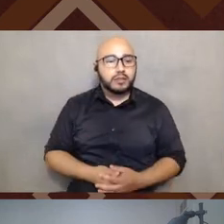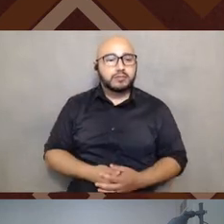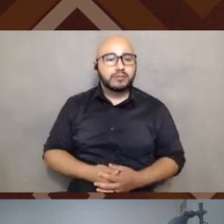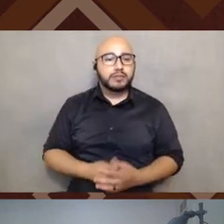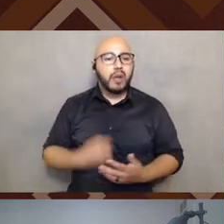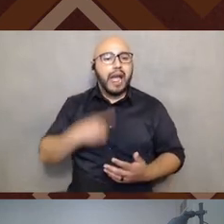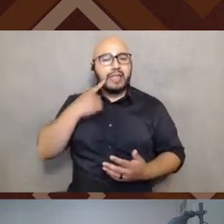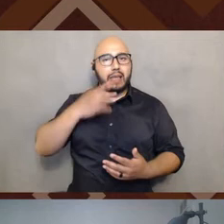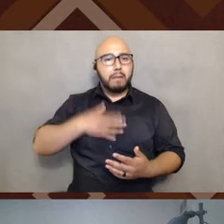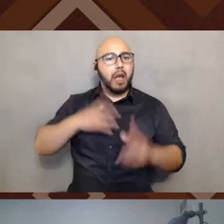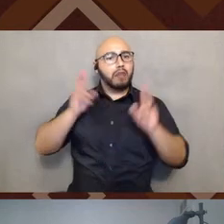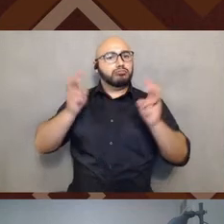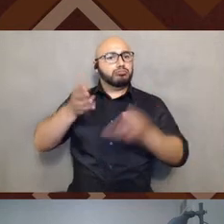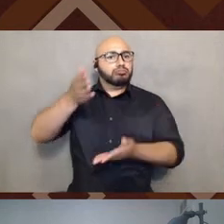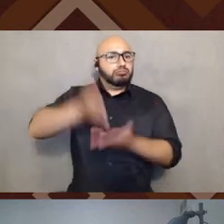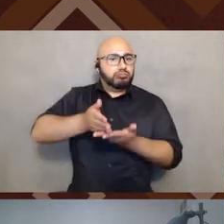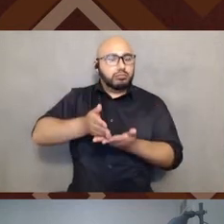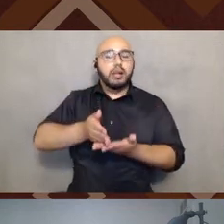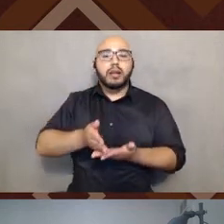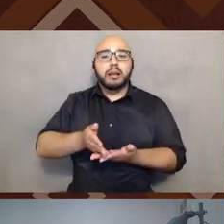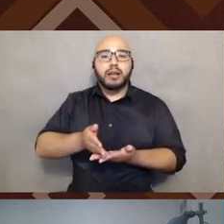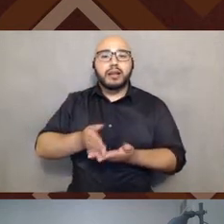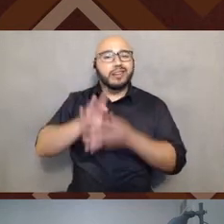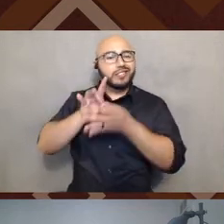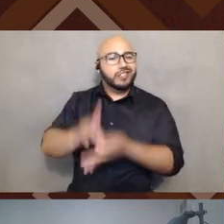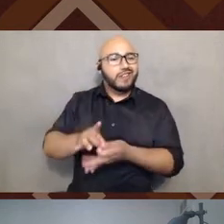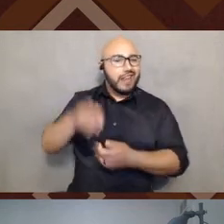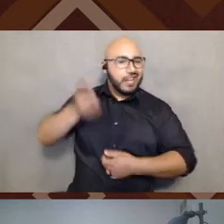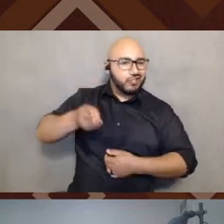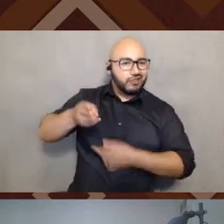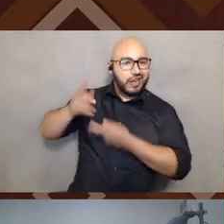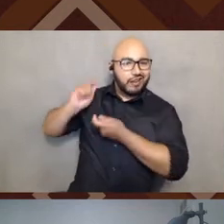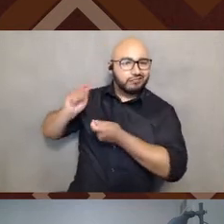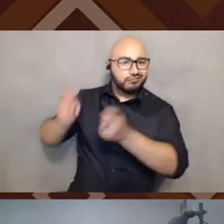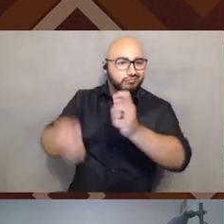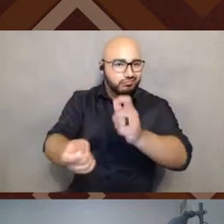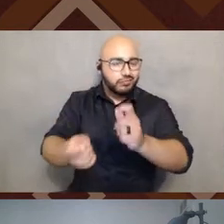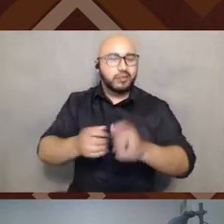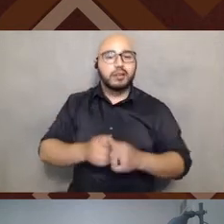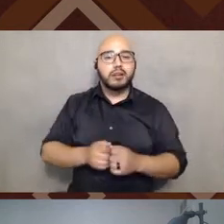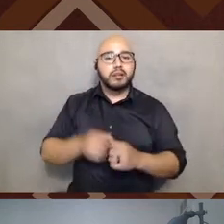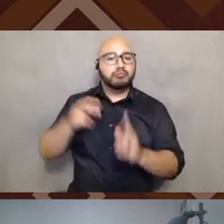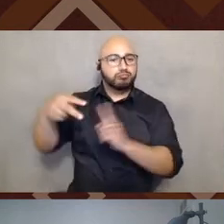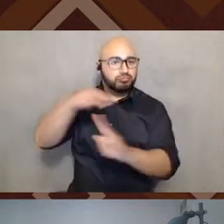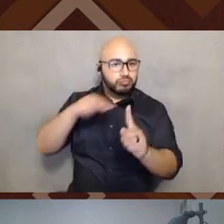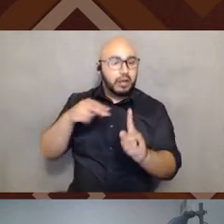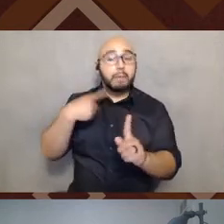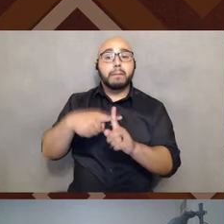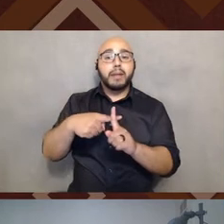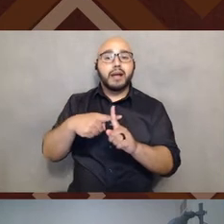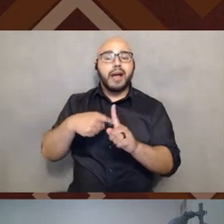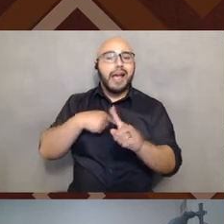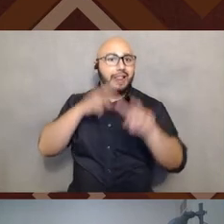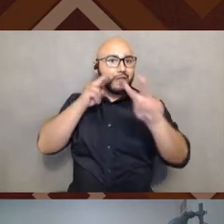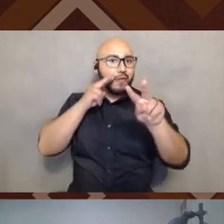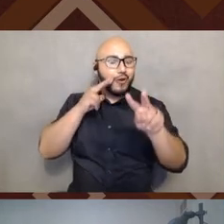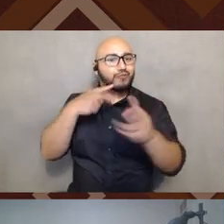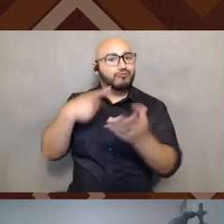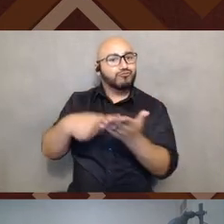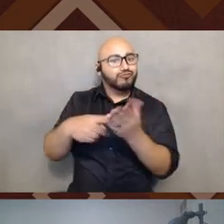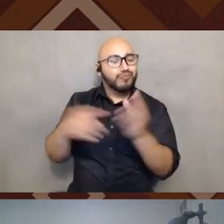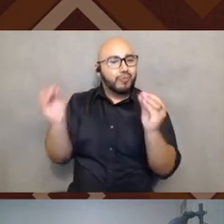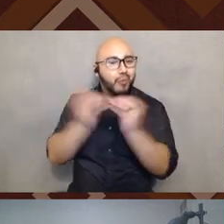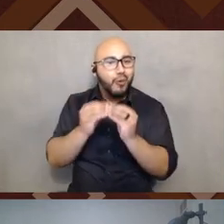there in terms of, again, giving us the history and evolution piece. And again, I really look forward to, um, talking more about it all. And